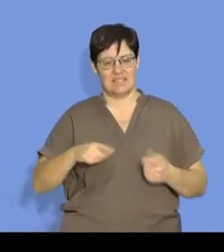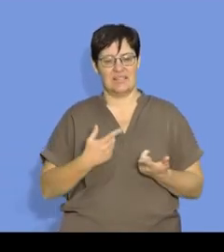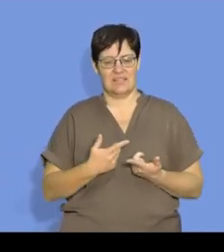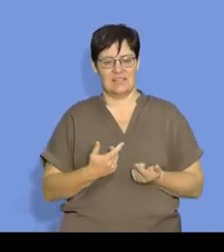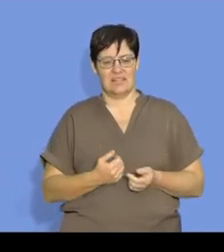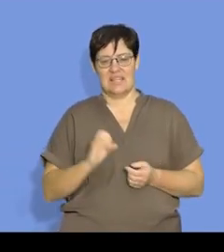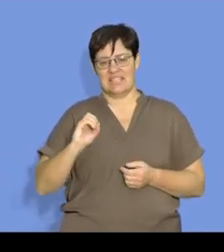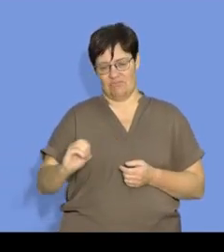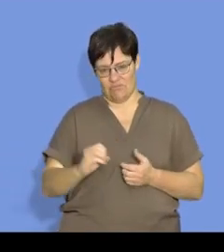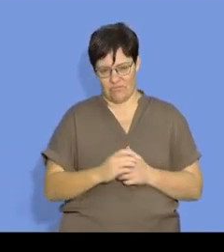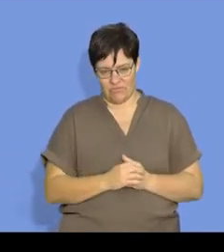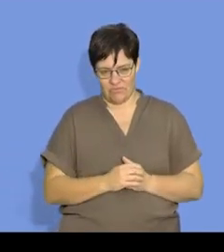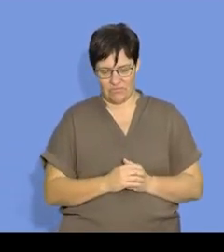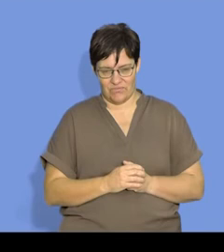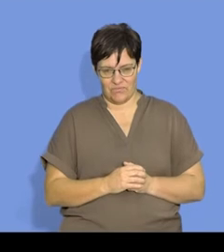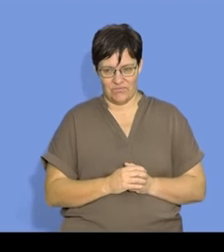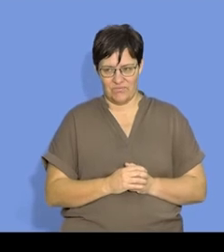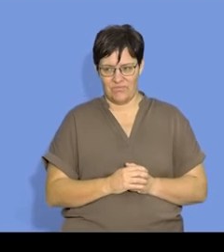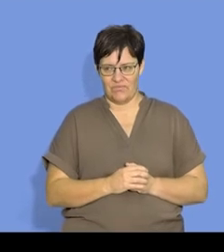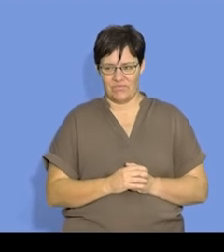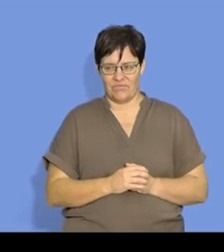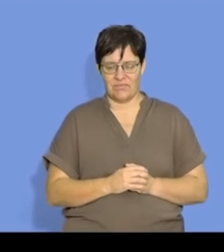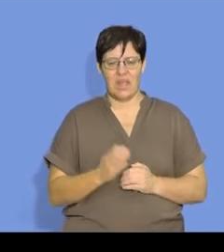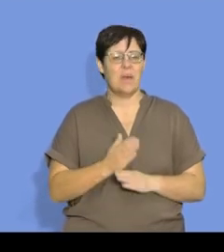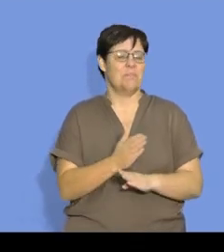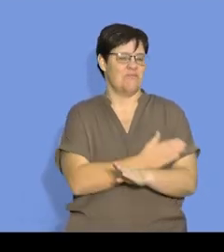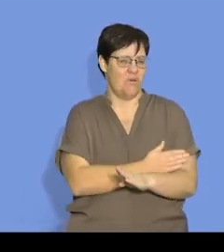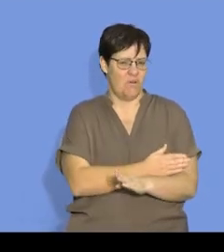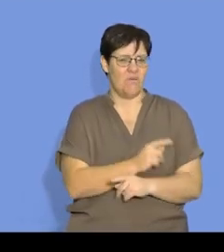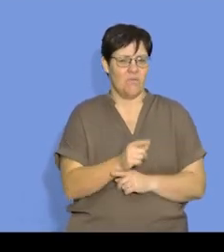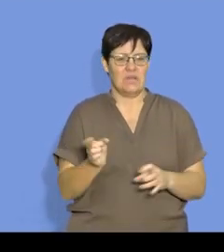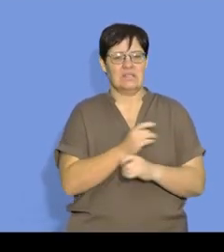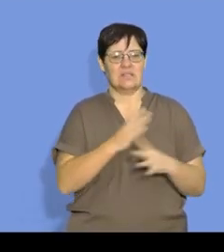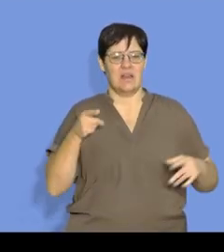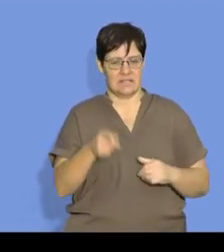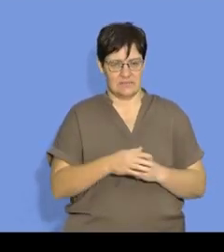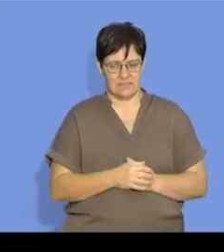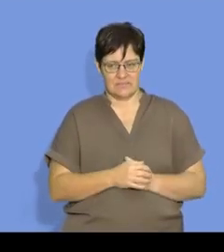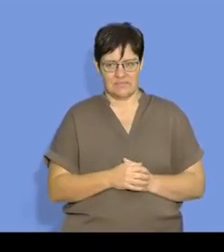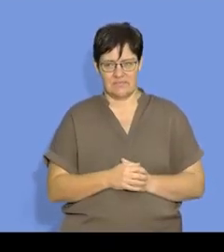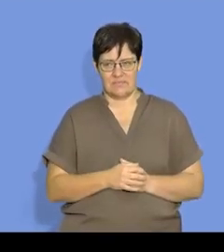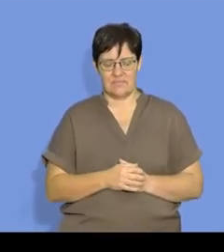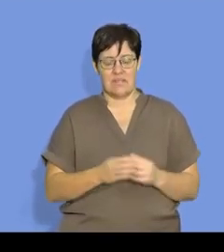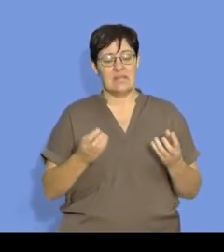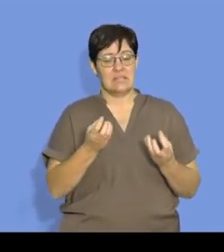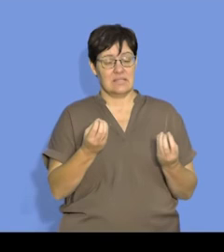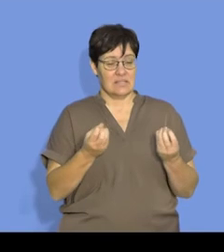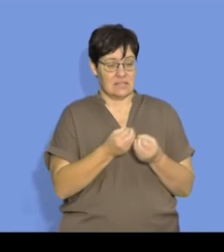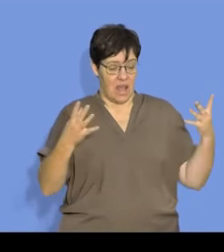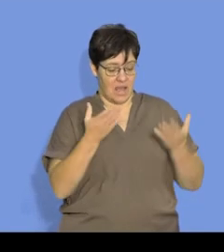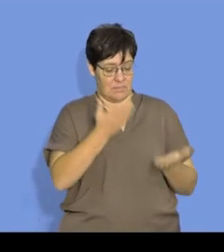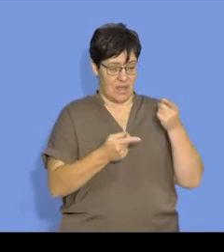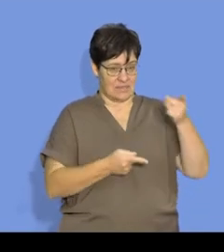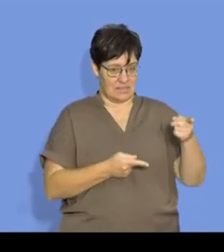zero. But before I get there, let me start at the beginning. We start with some mass. After a